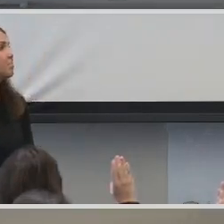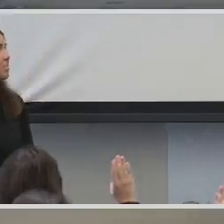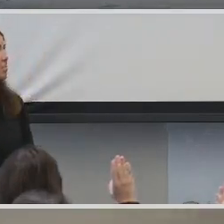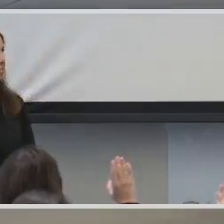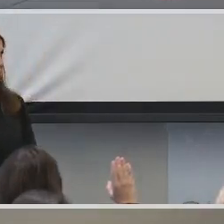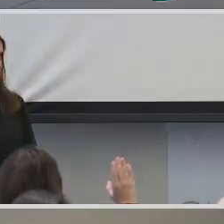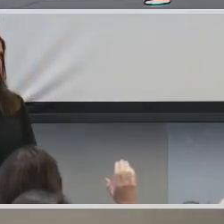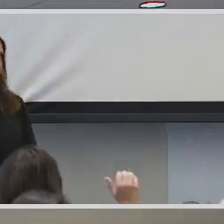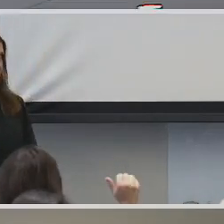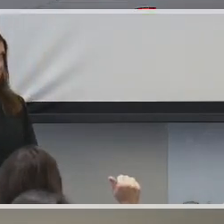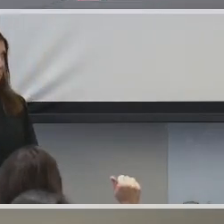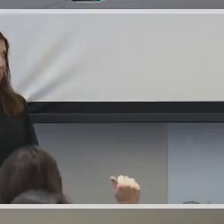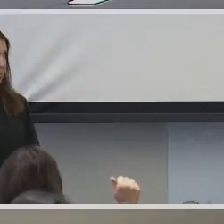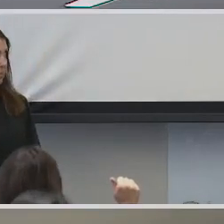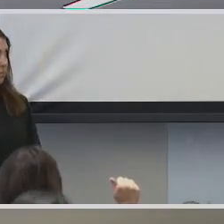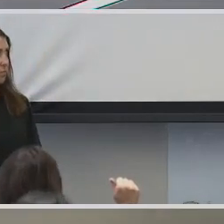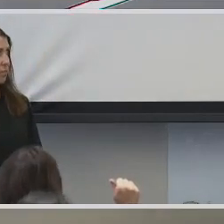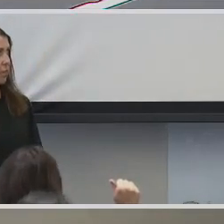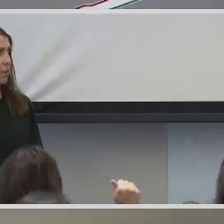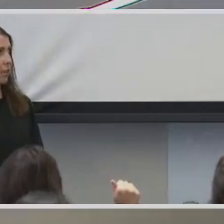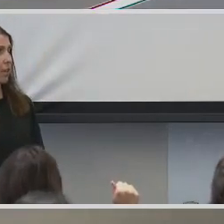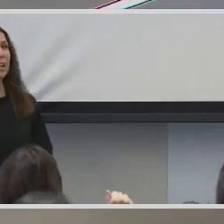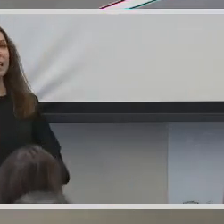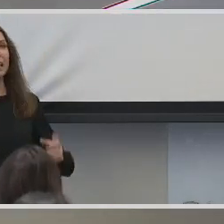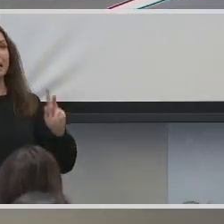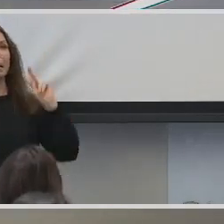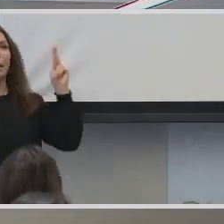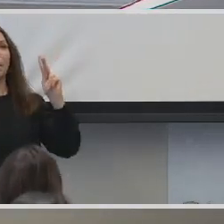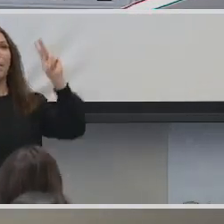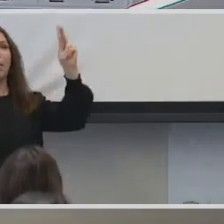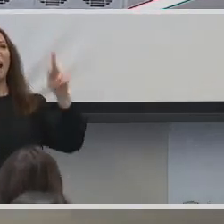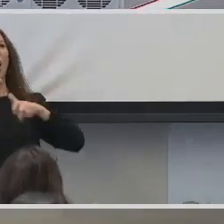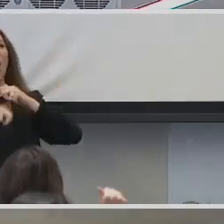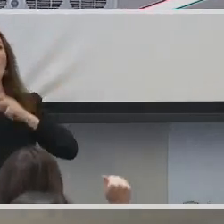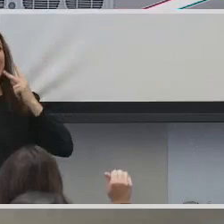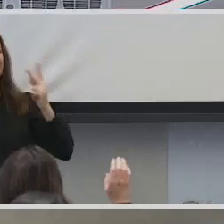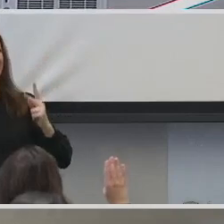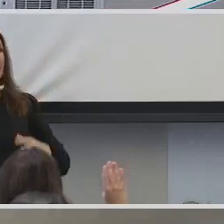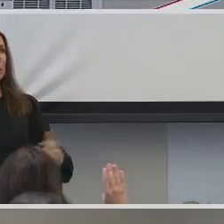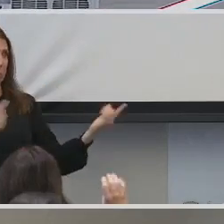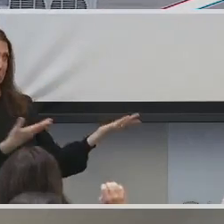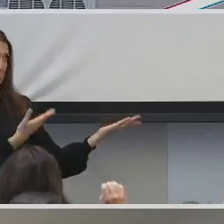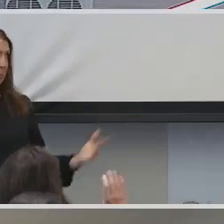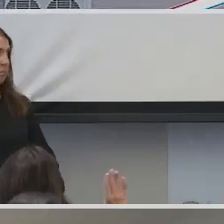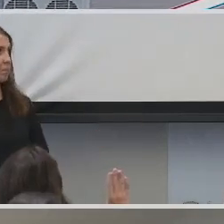So A, the thumbs up. I know for those of you in the back, it may be hard to see. So A.